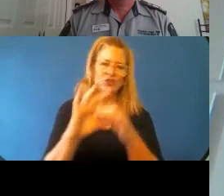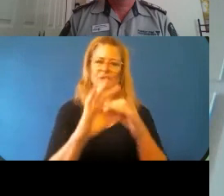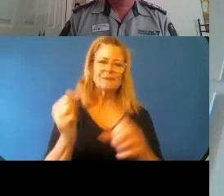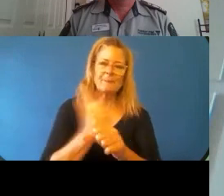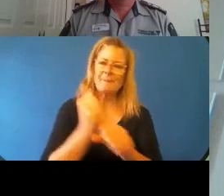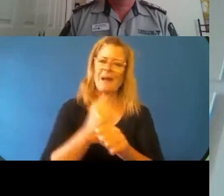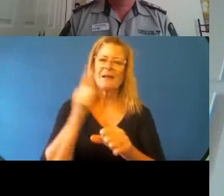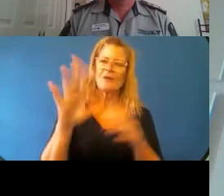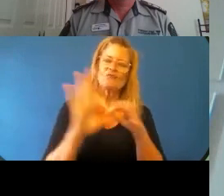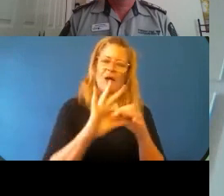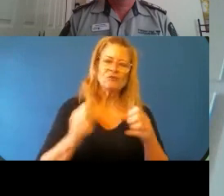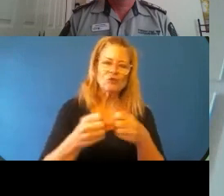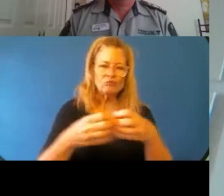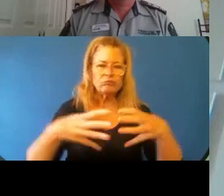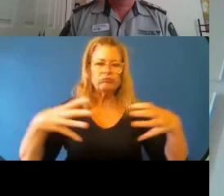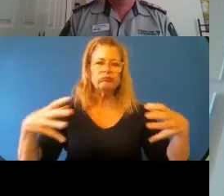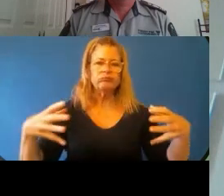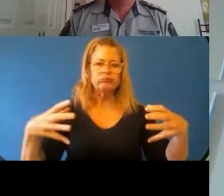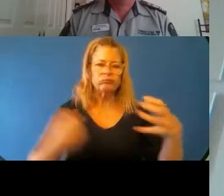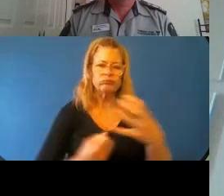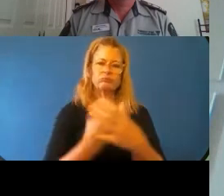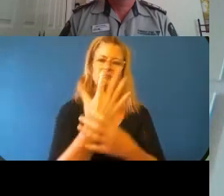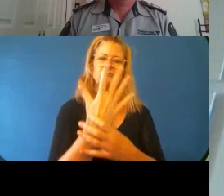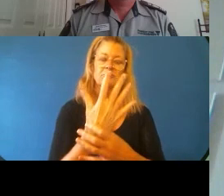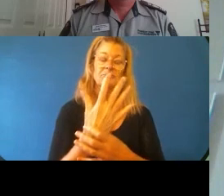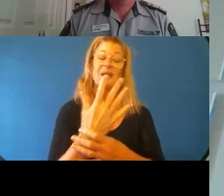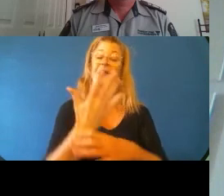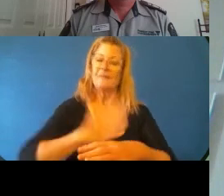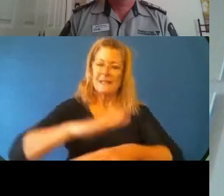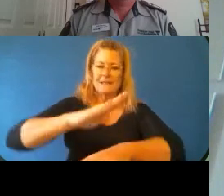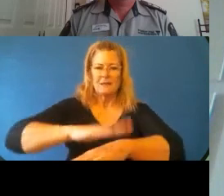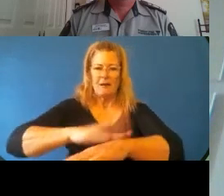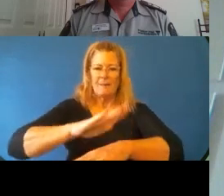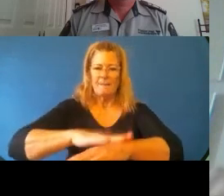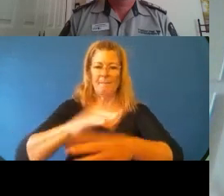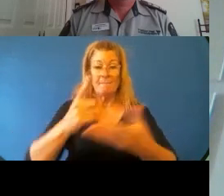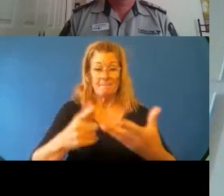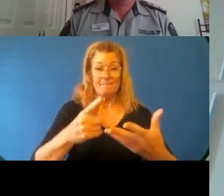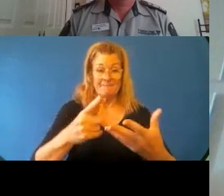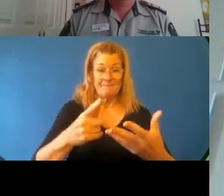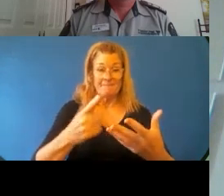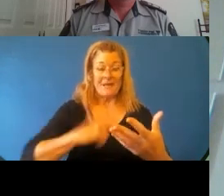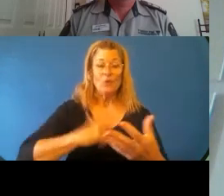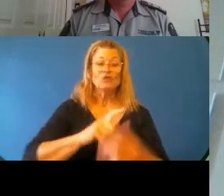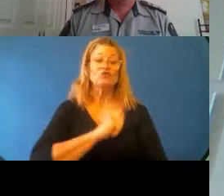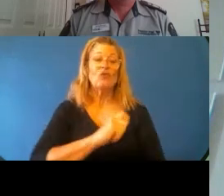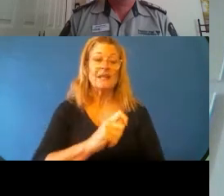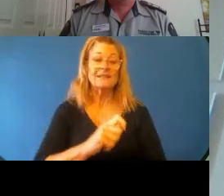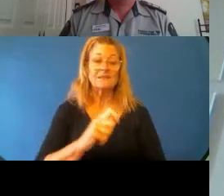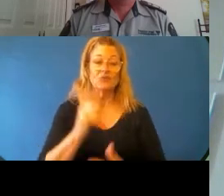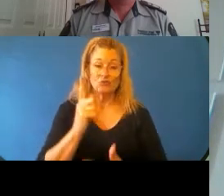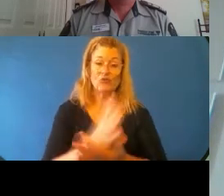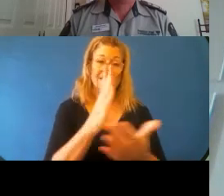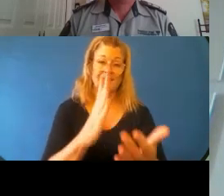over time. The relationships won't happen quickly. Relationships built on trust have to be something that is built over time.